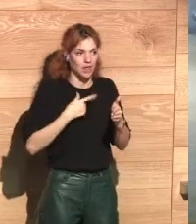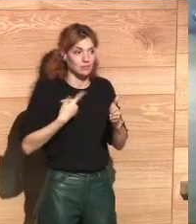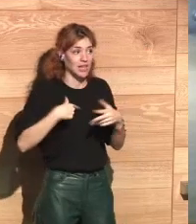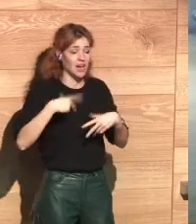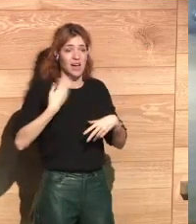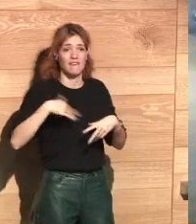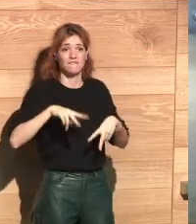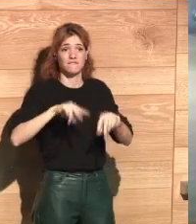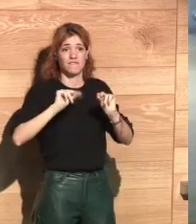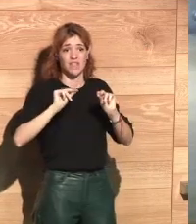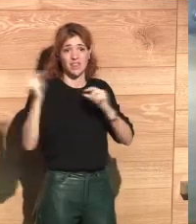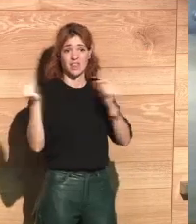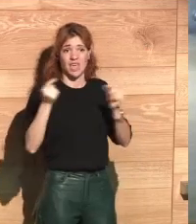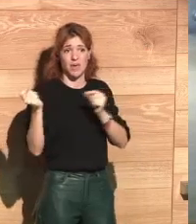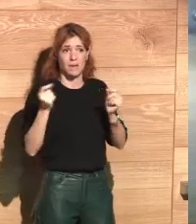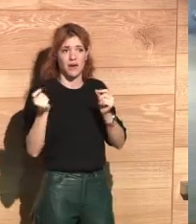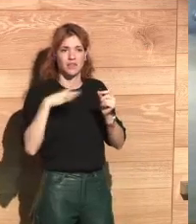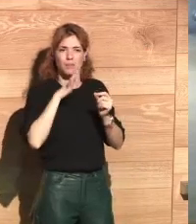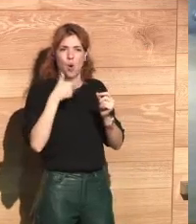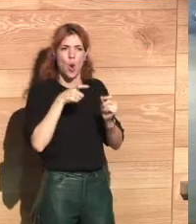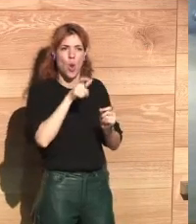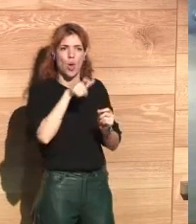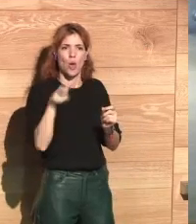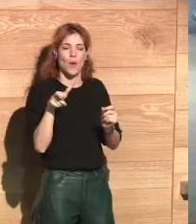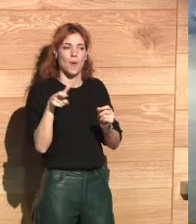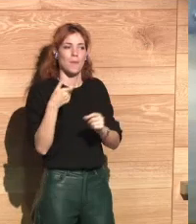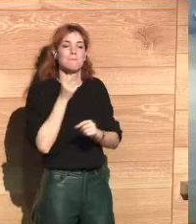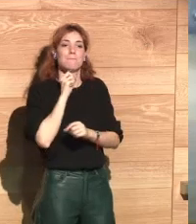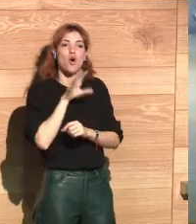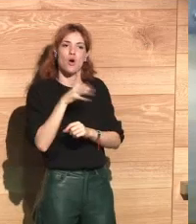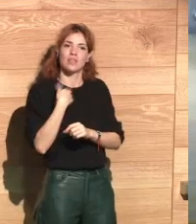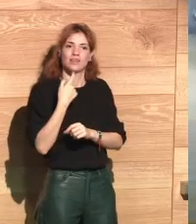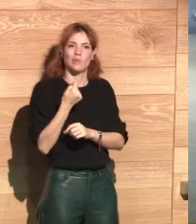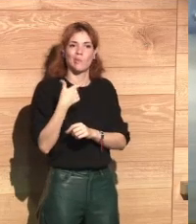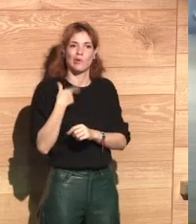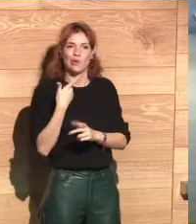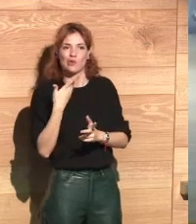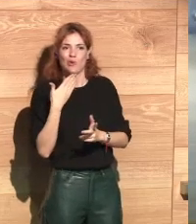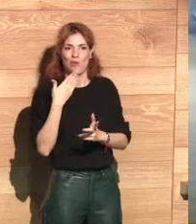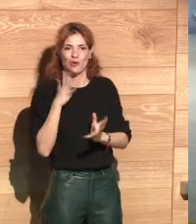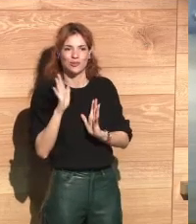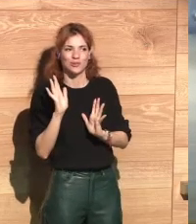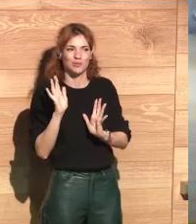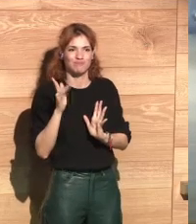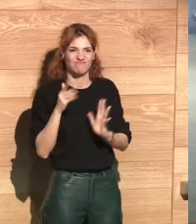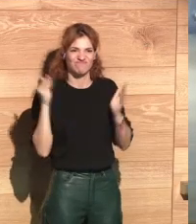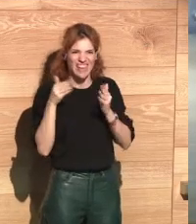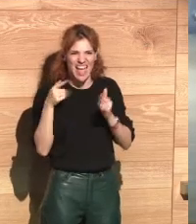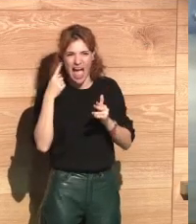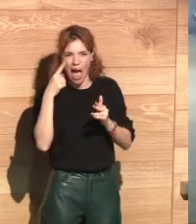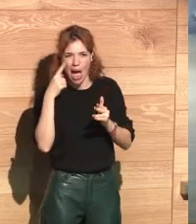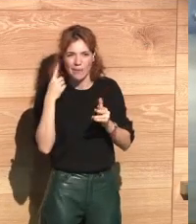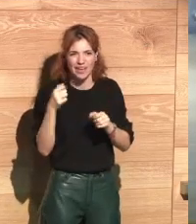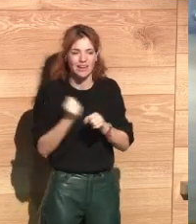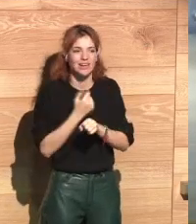regulation and implementing it is complicated, I would like to challenge somewhat the experts that we